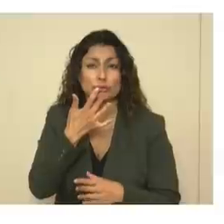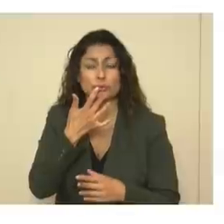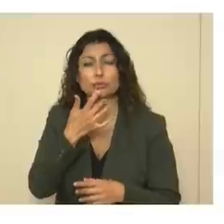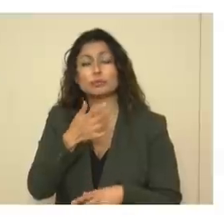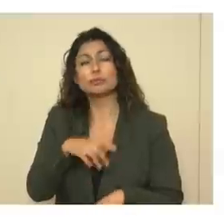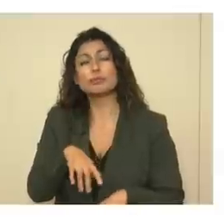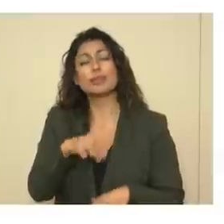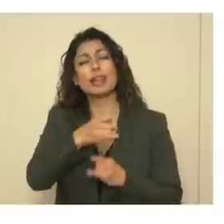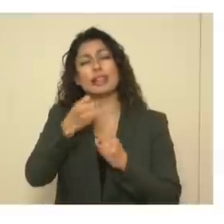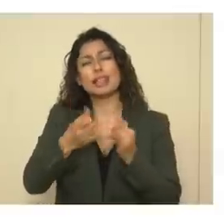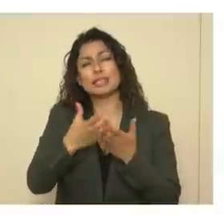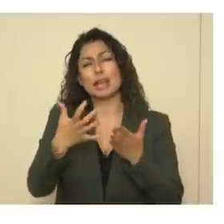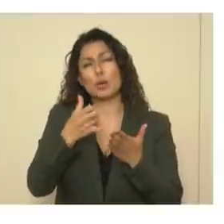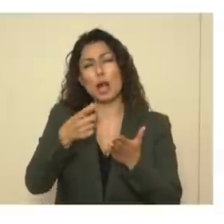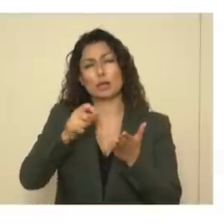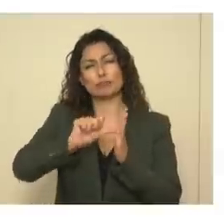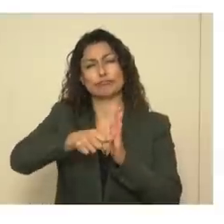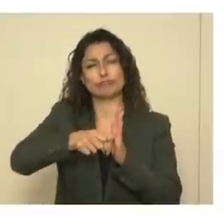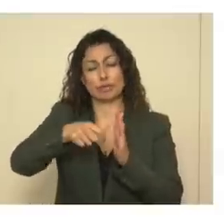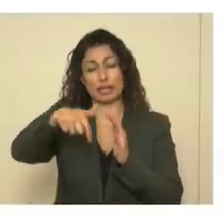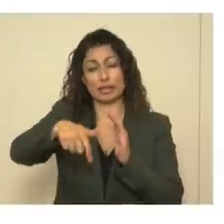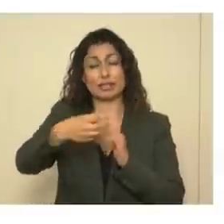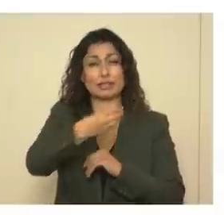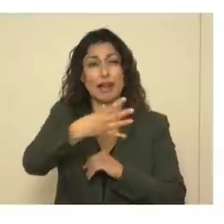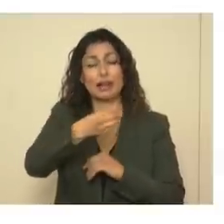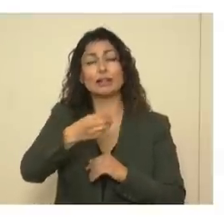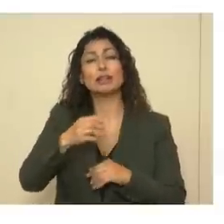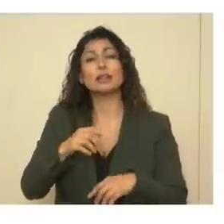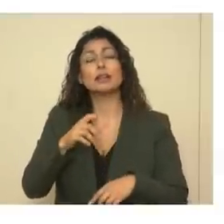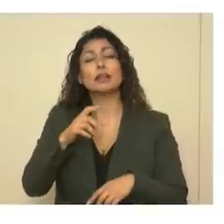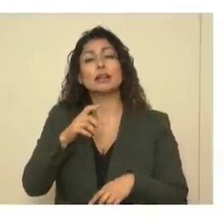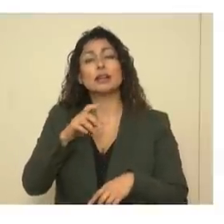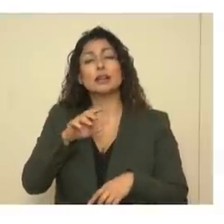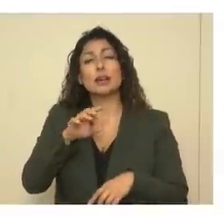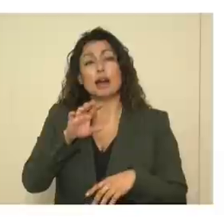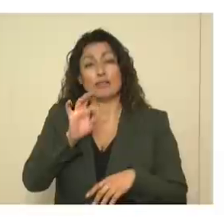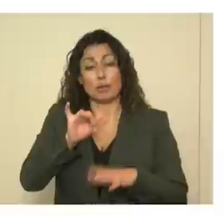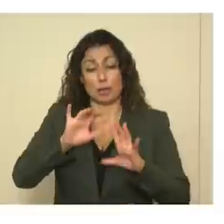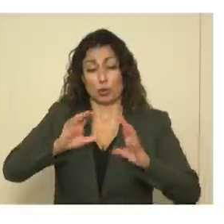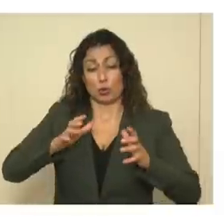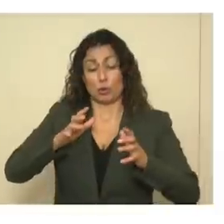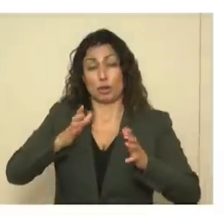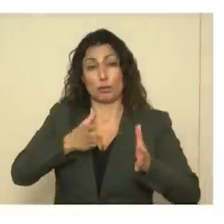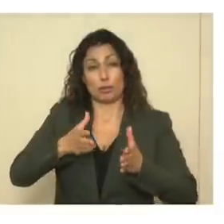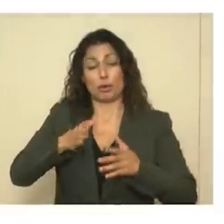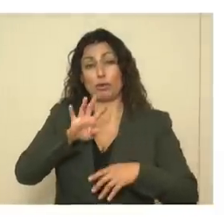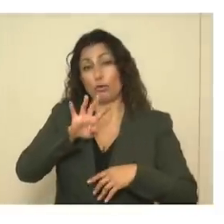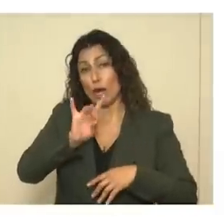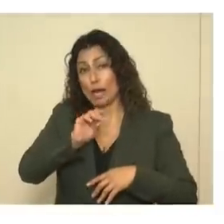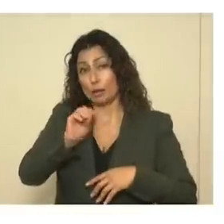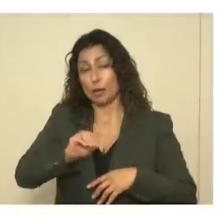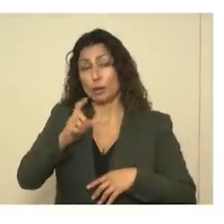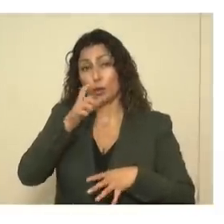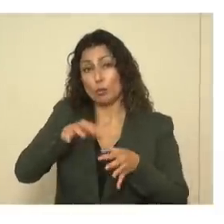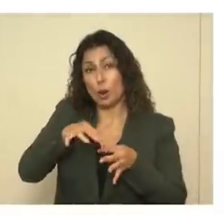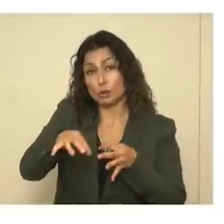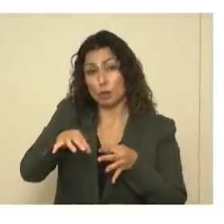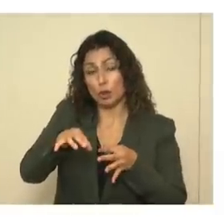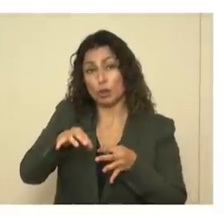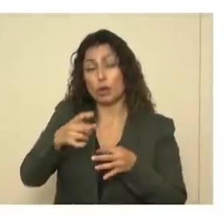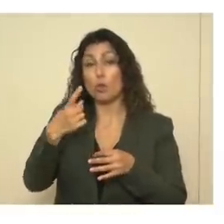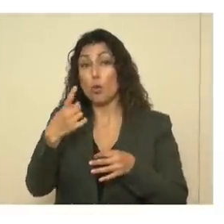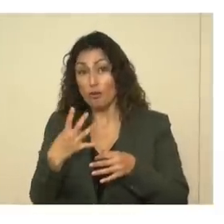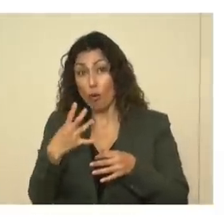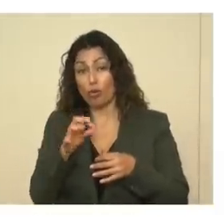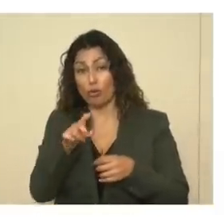The last thing I want to point out on this slide is that of the group of people, that 48% of people who postponed care, a quarter of